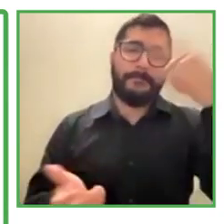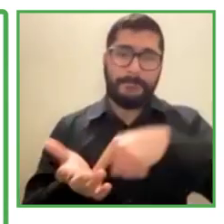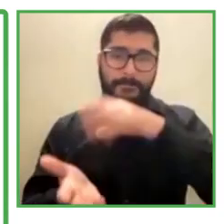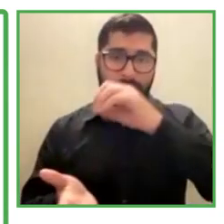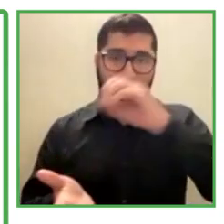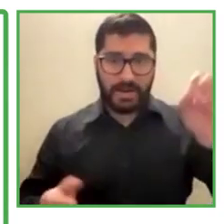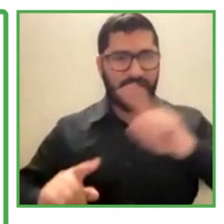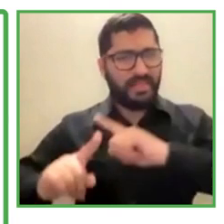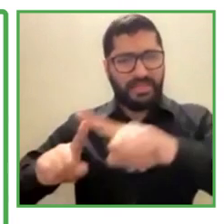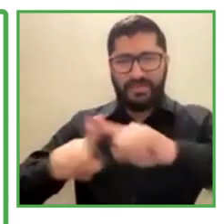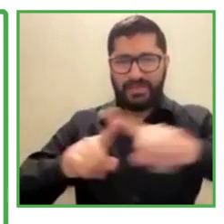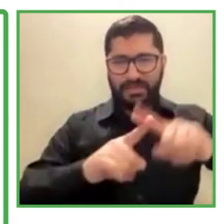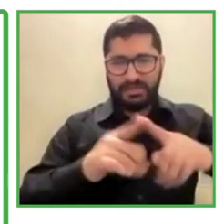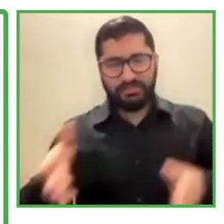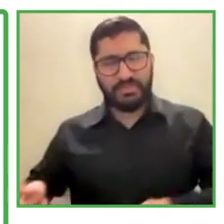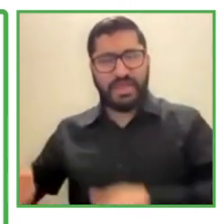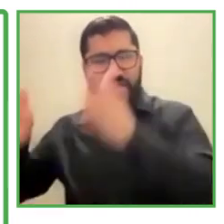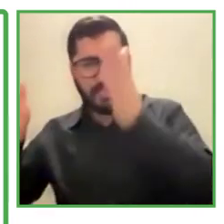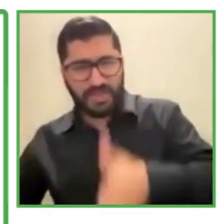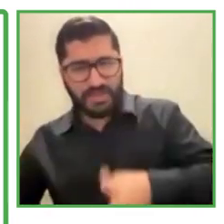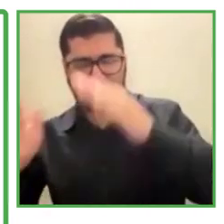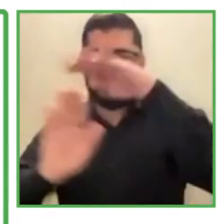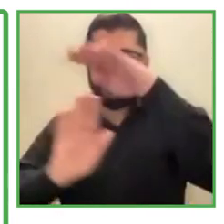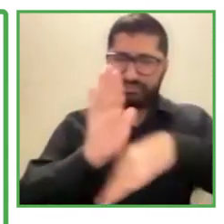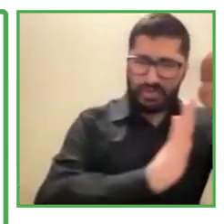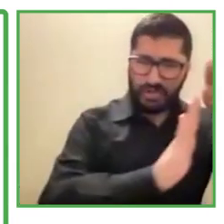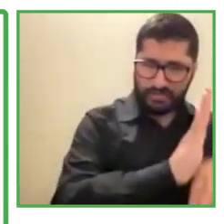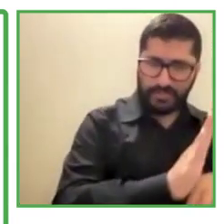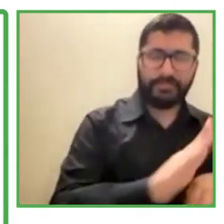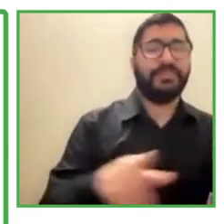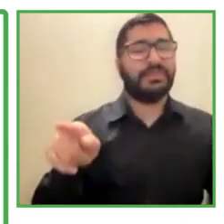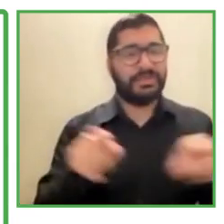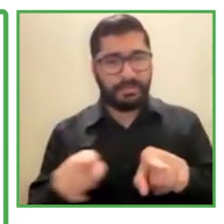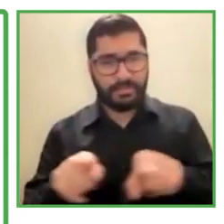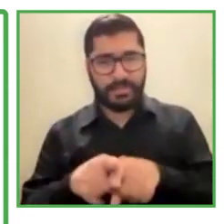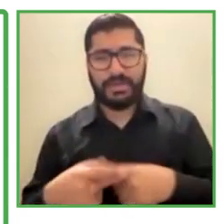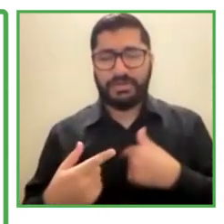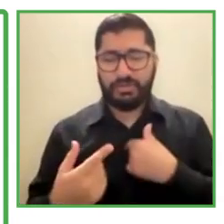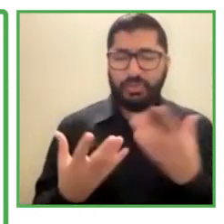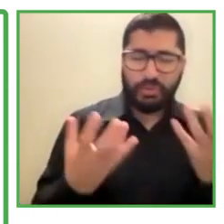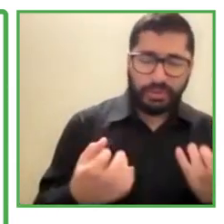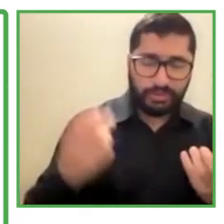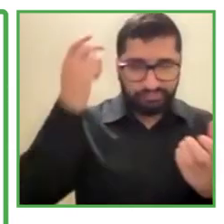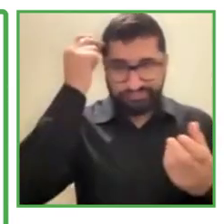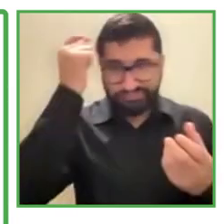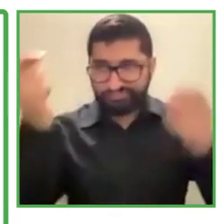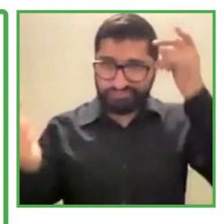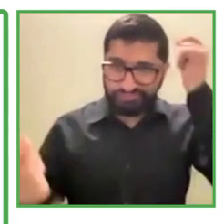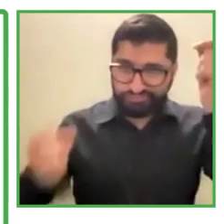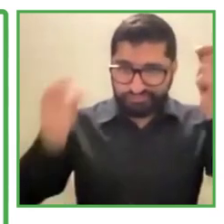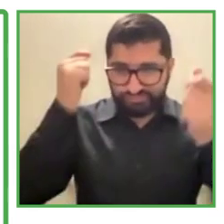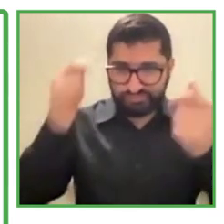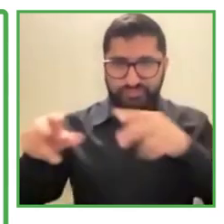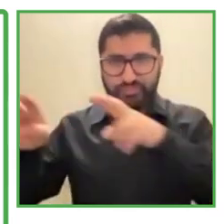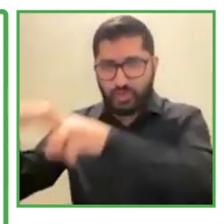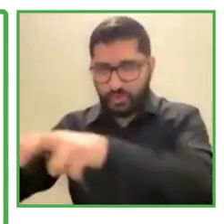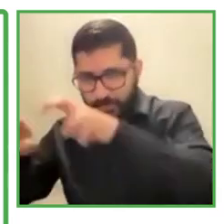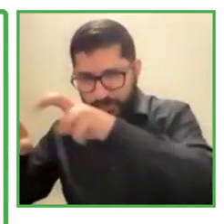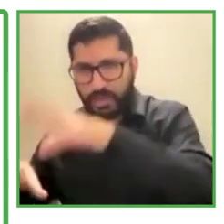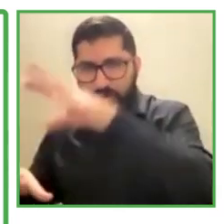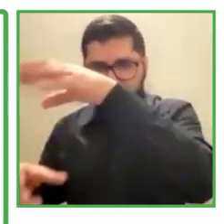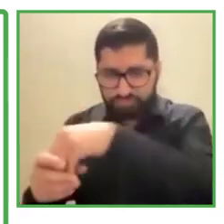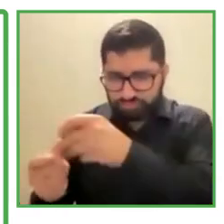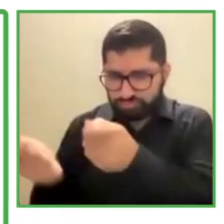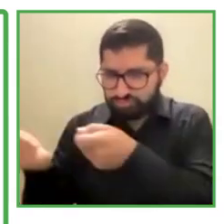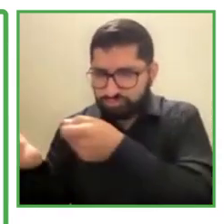convince our partners and businesses to learn from each other so that instead of us trying to convince companies that our model works, we